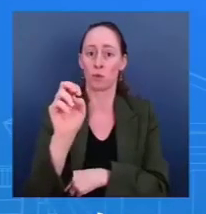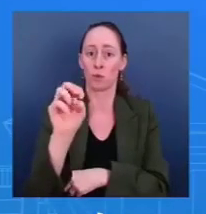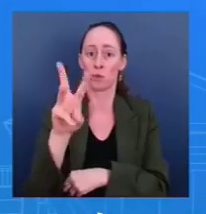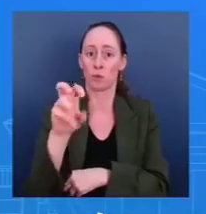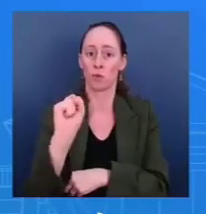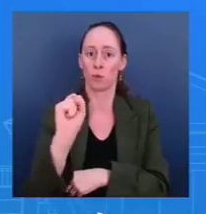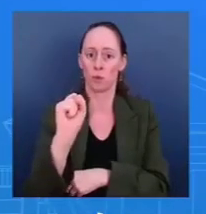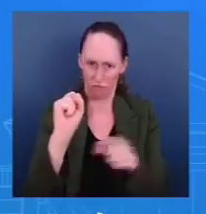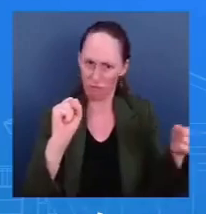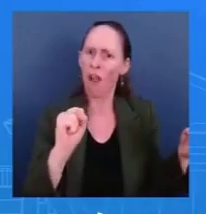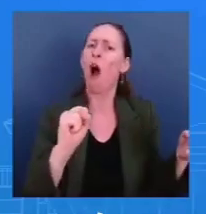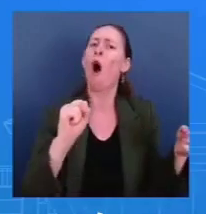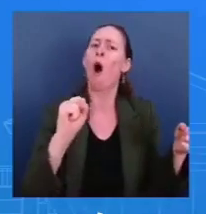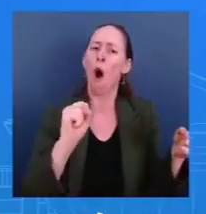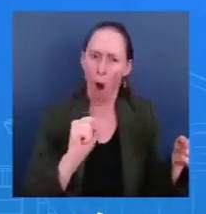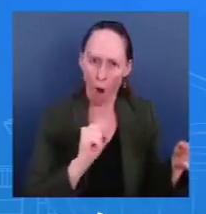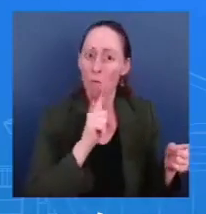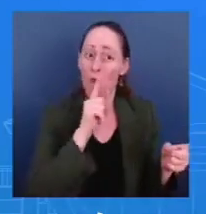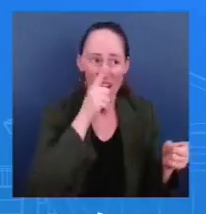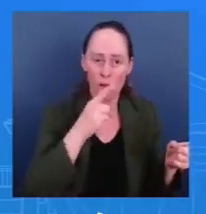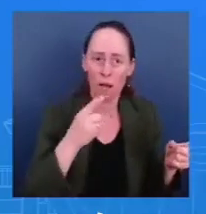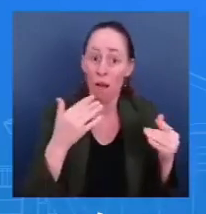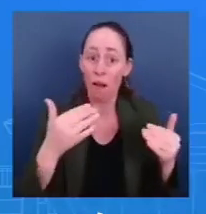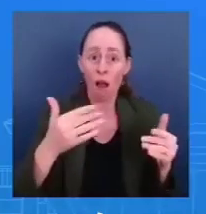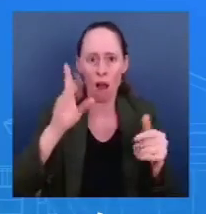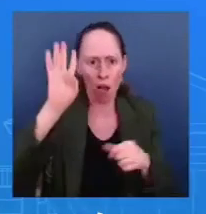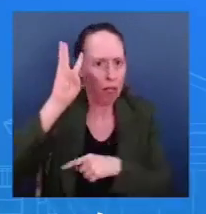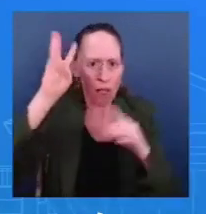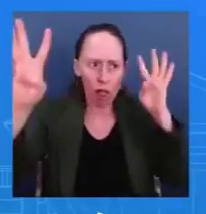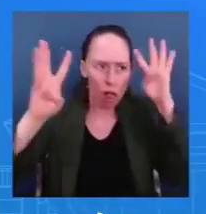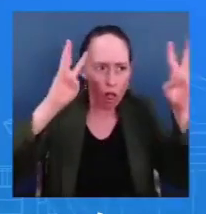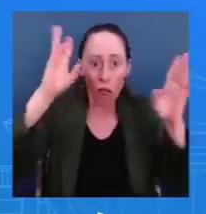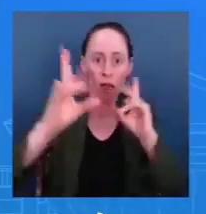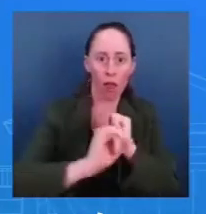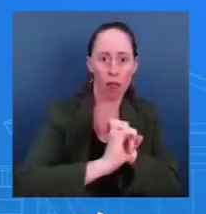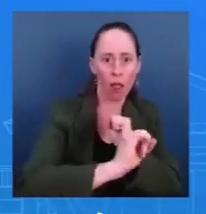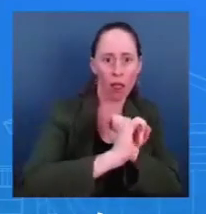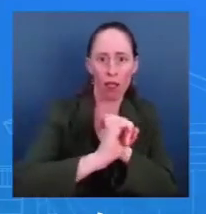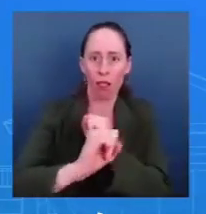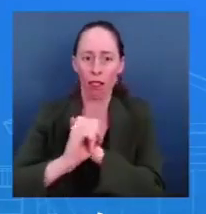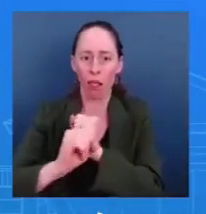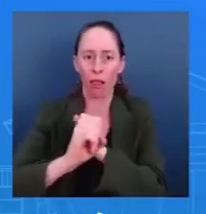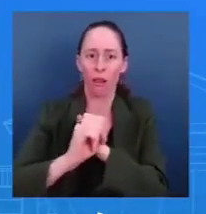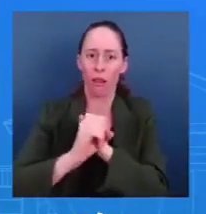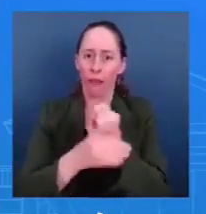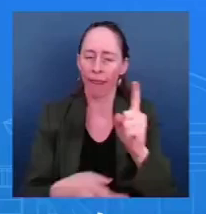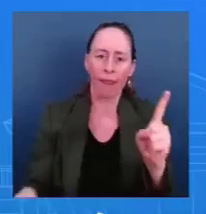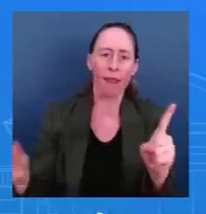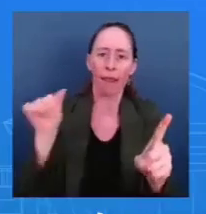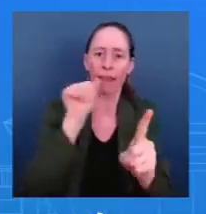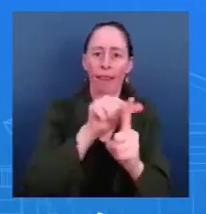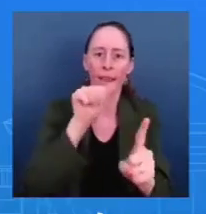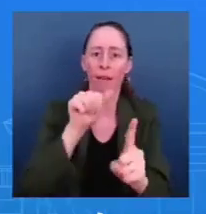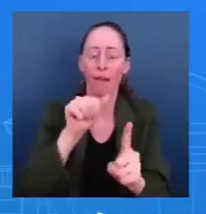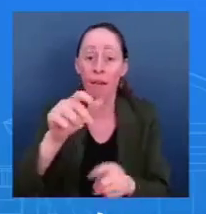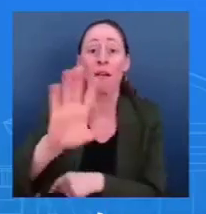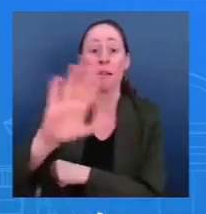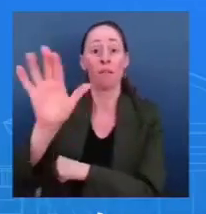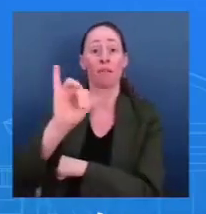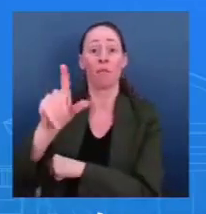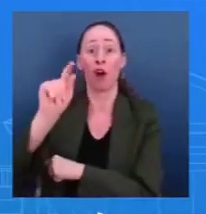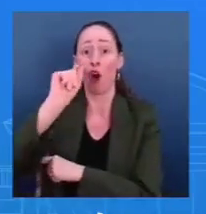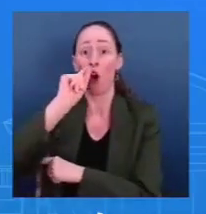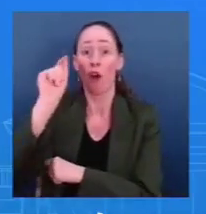propaganda with the aim of reducing international support for Ukraine, bolstering pro-Russian policies and interests,